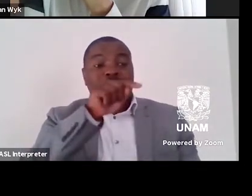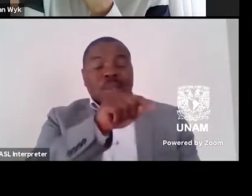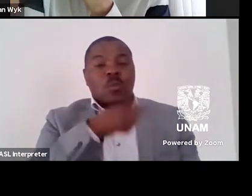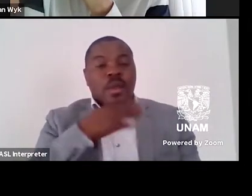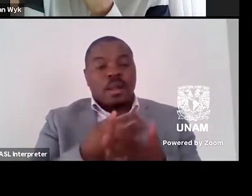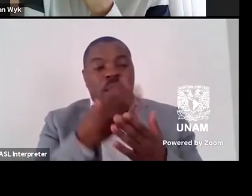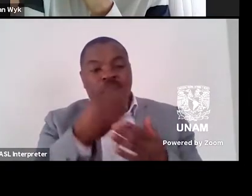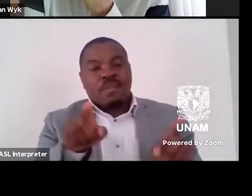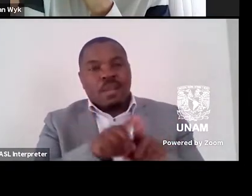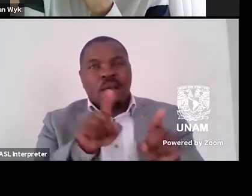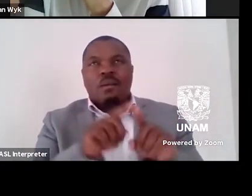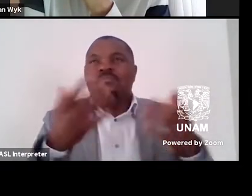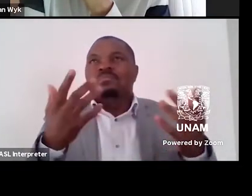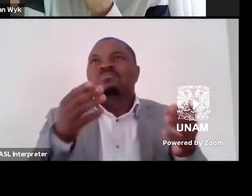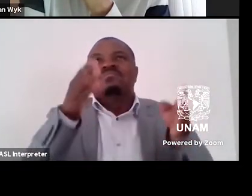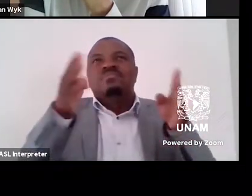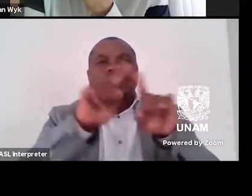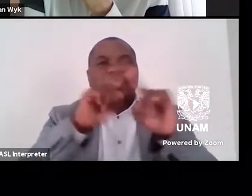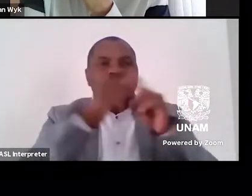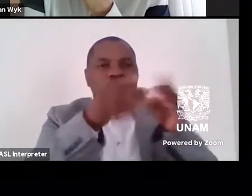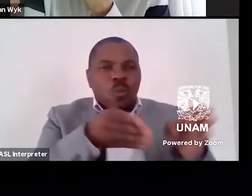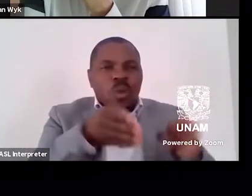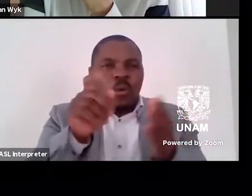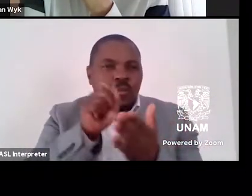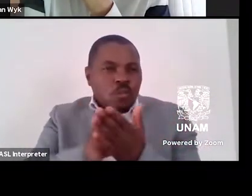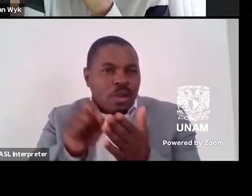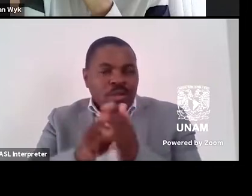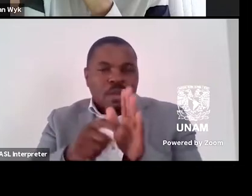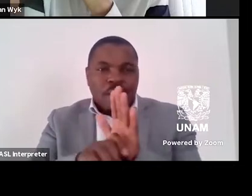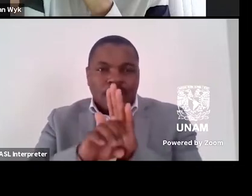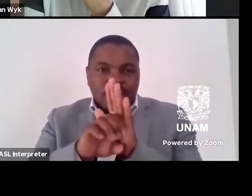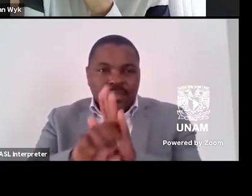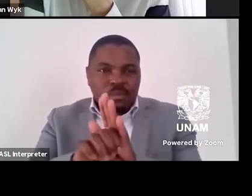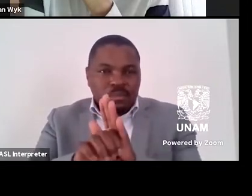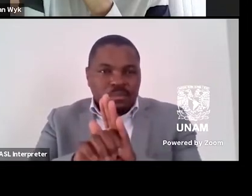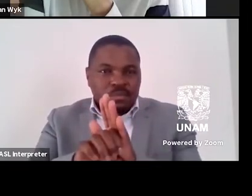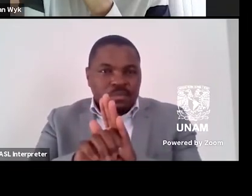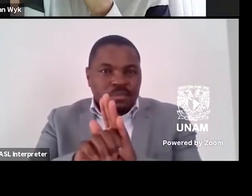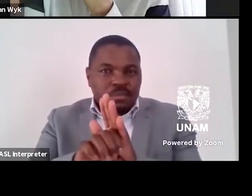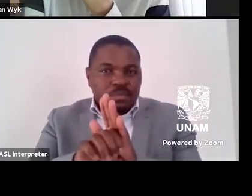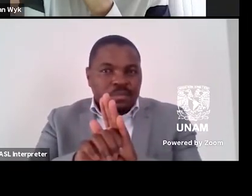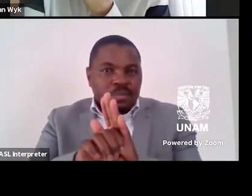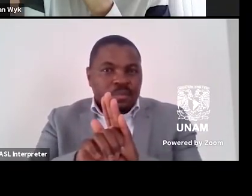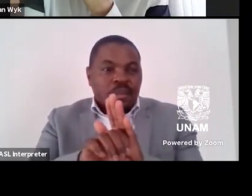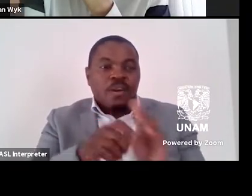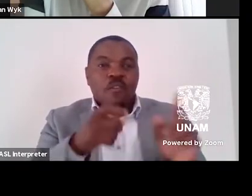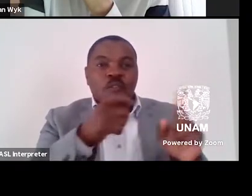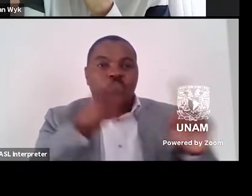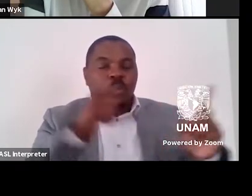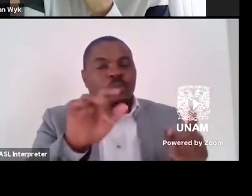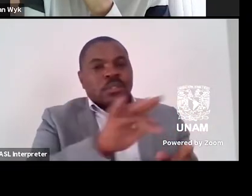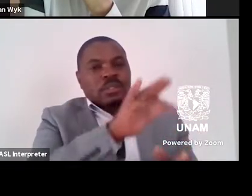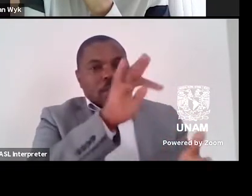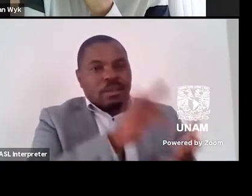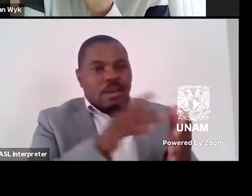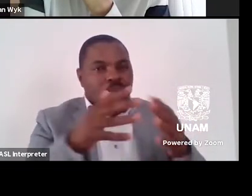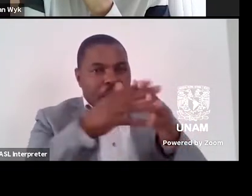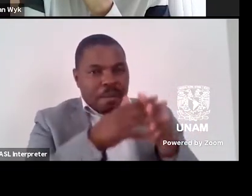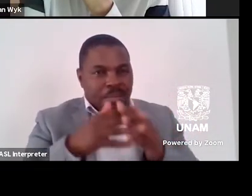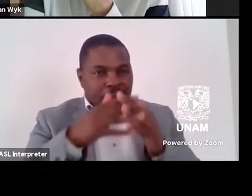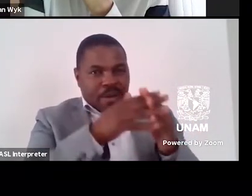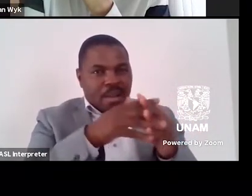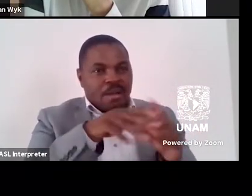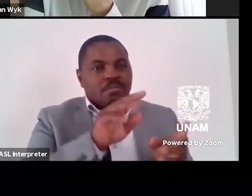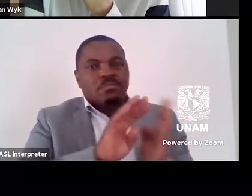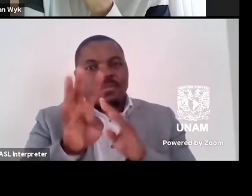of other well-known genres. For example, the dantesque allegory of the Central American migrants passing through Mexico in